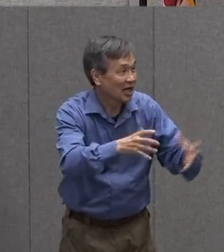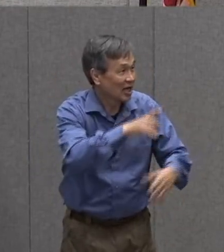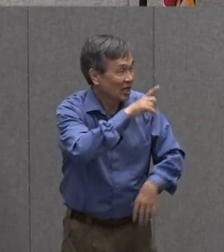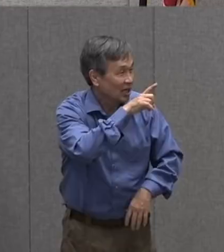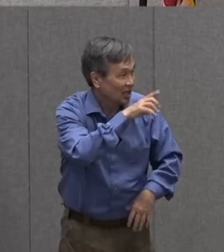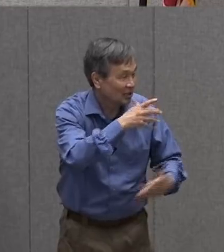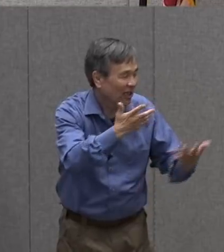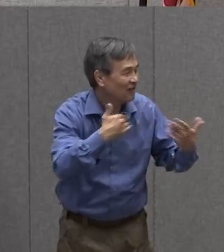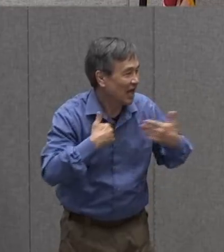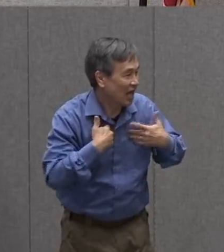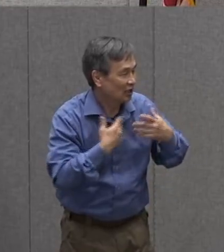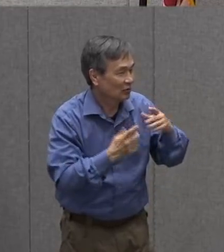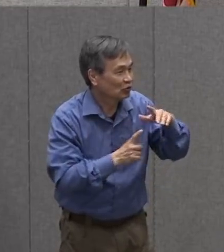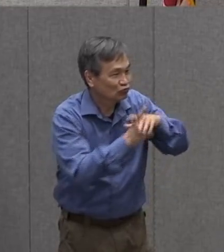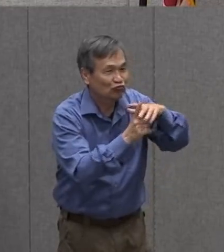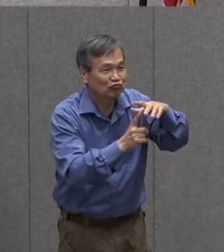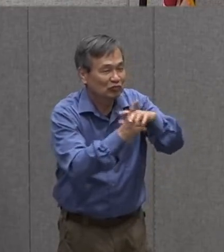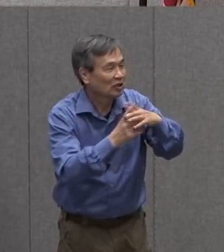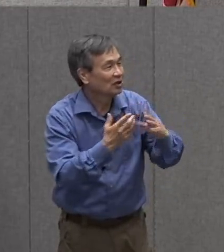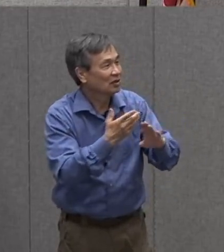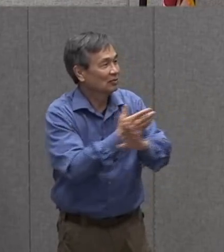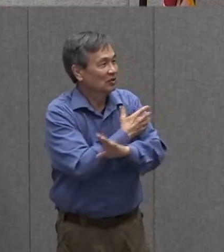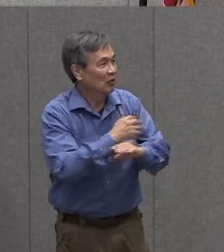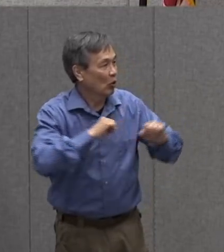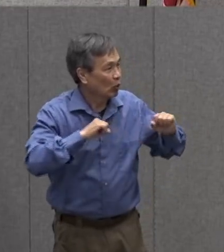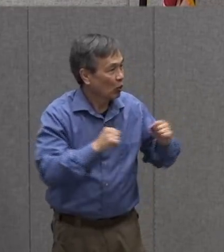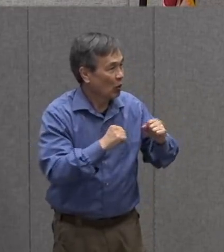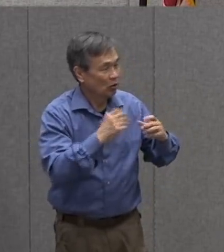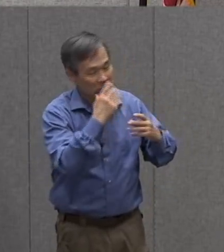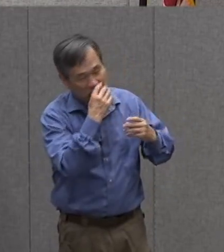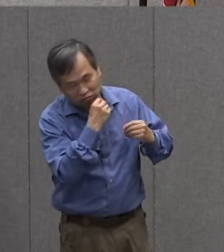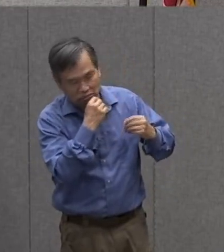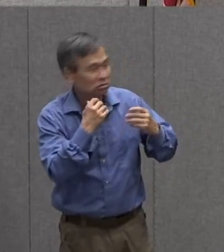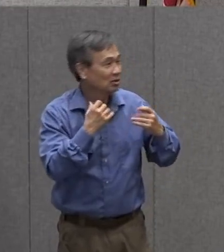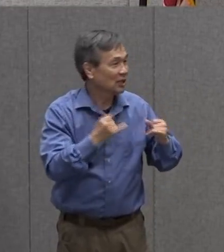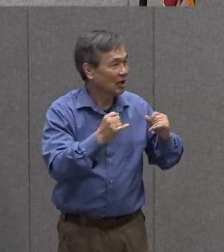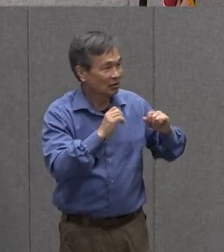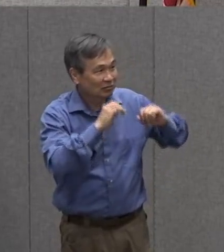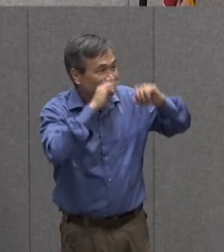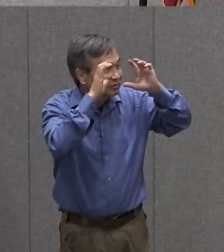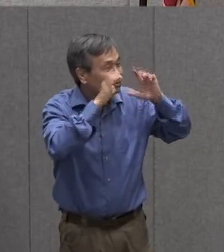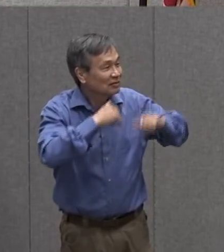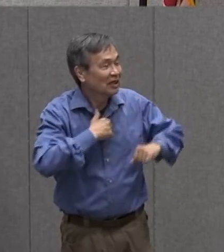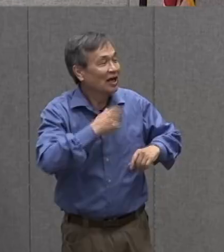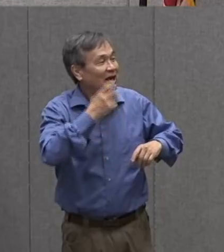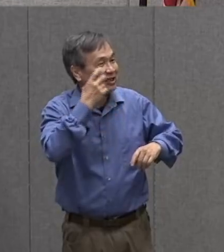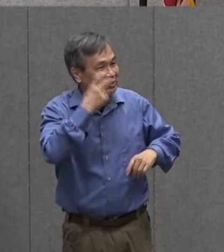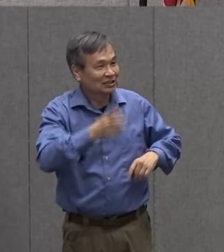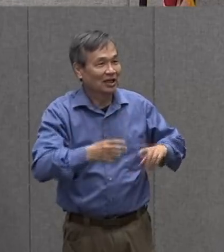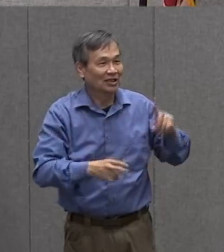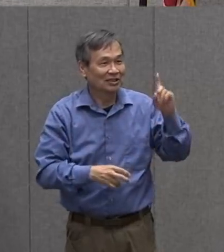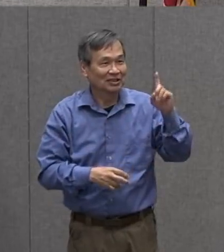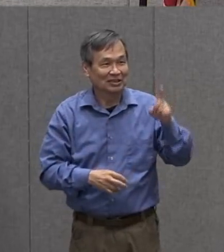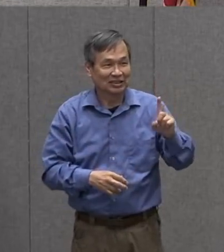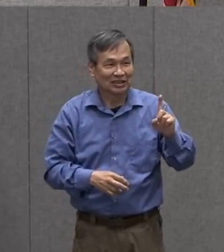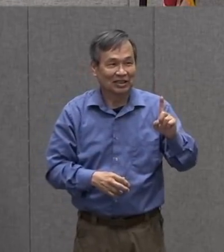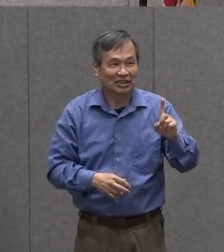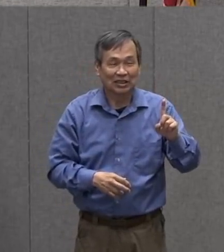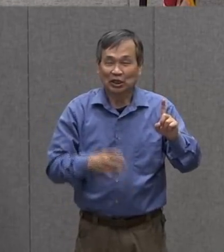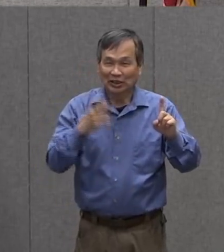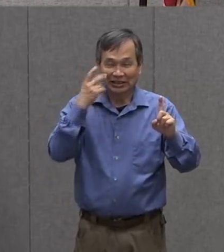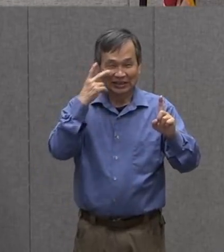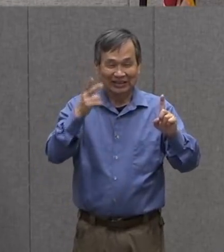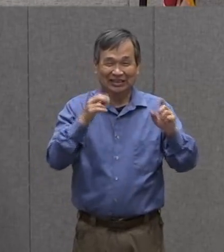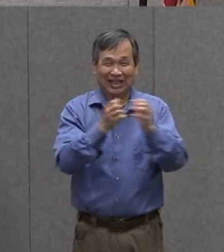coming out of hibernation they're coming out of their nest and babies are being born and i've seen a lot of